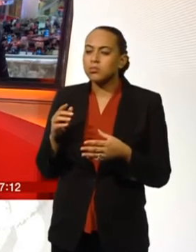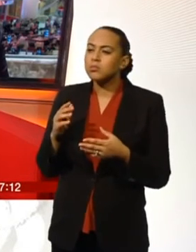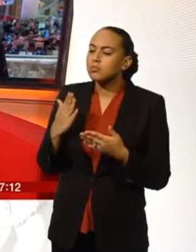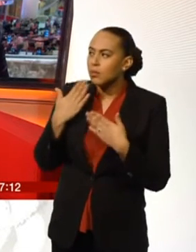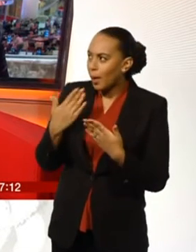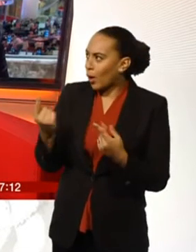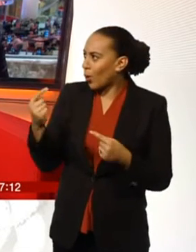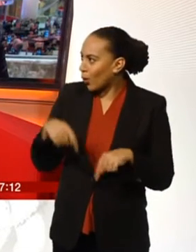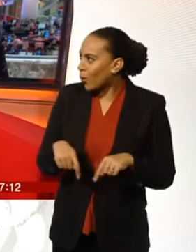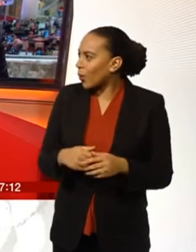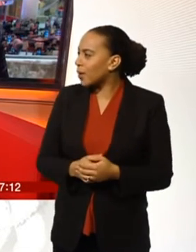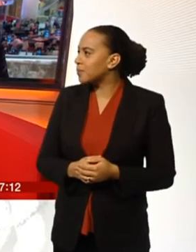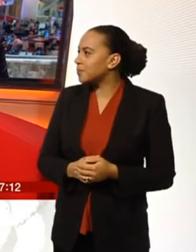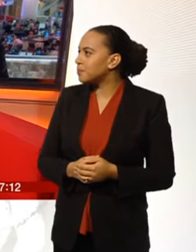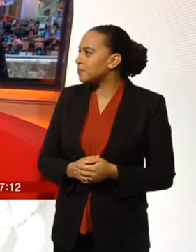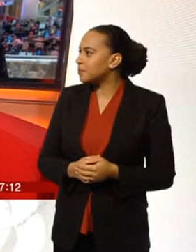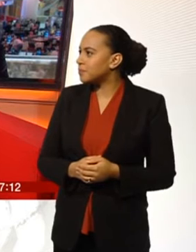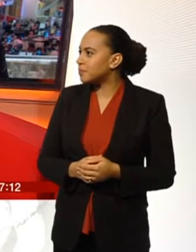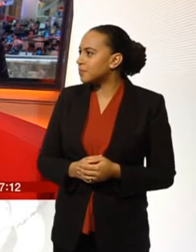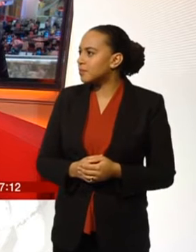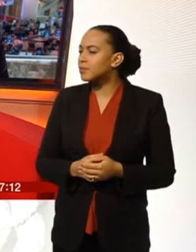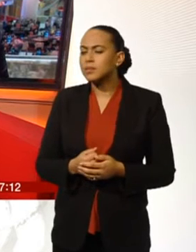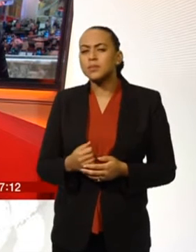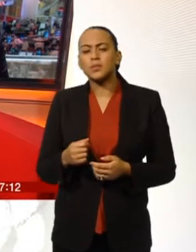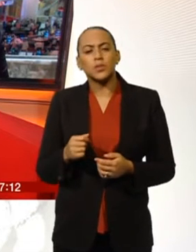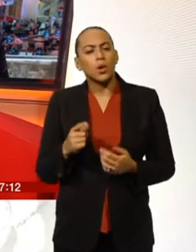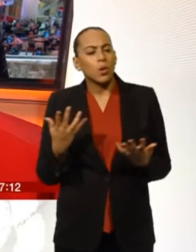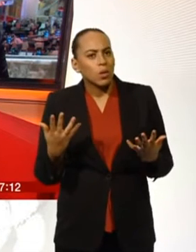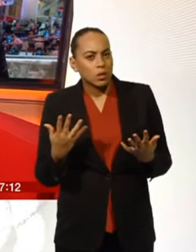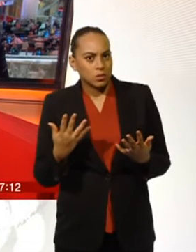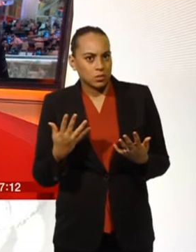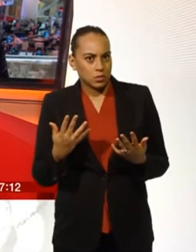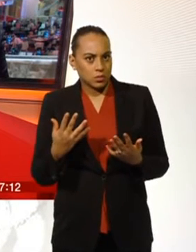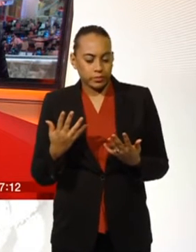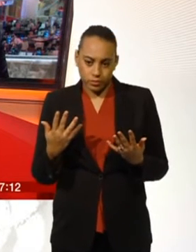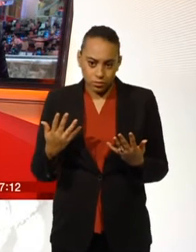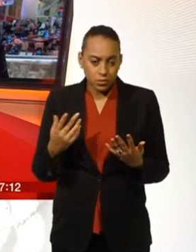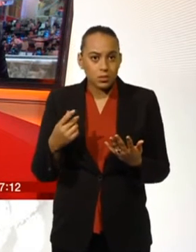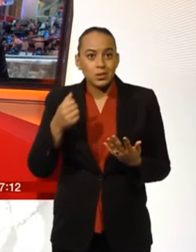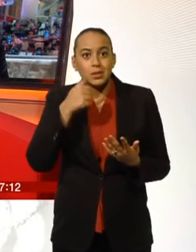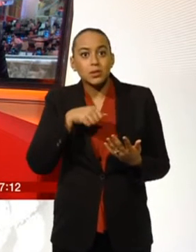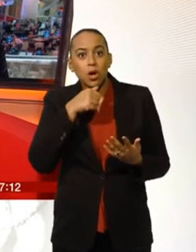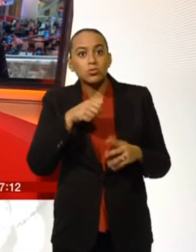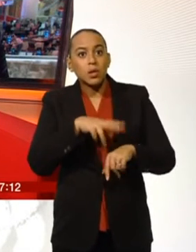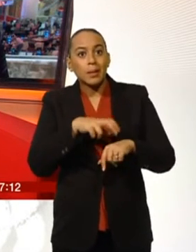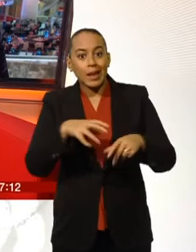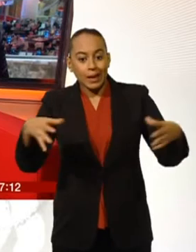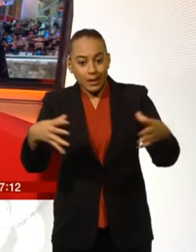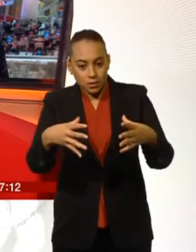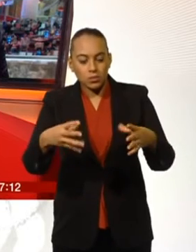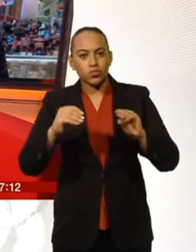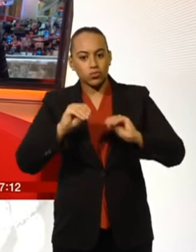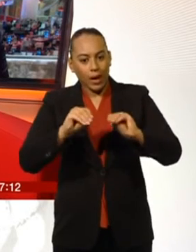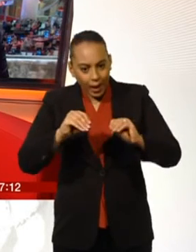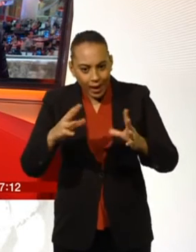Marsh. Thank you for joining us. Morning. Your reaction then to what these 600 police officers who are going to